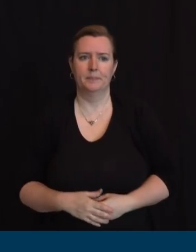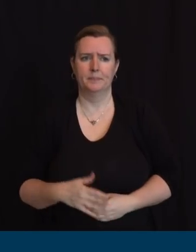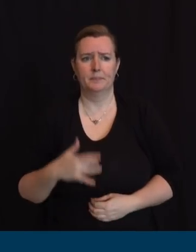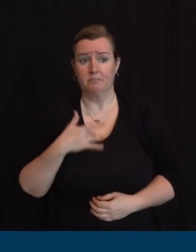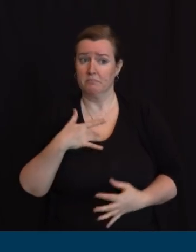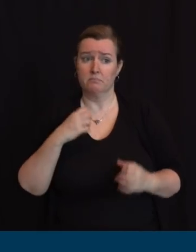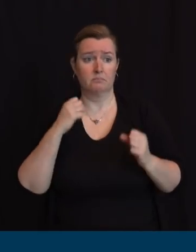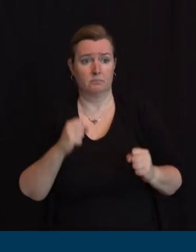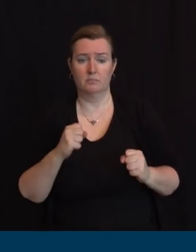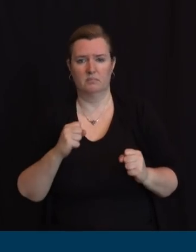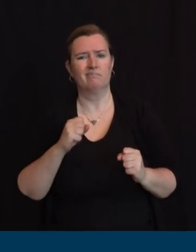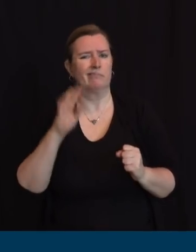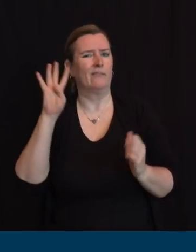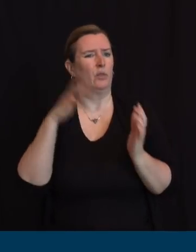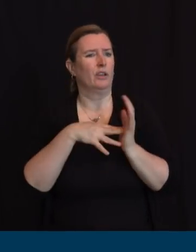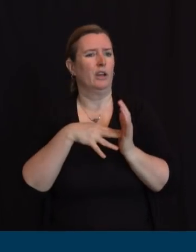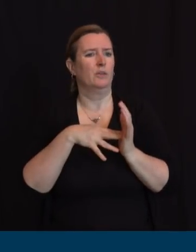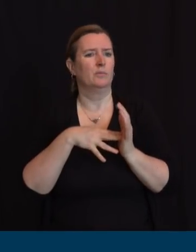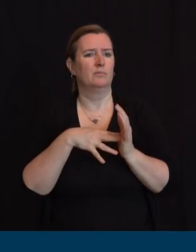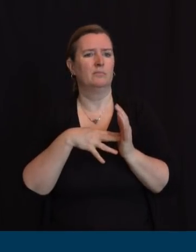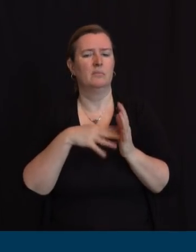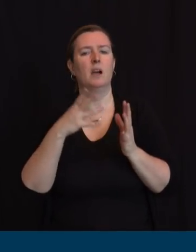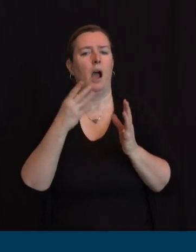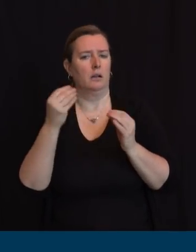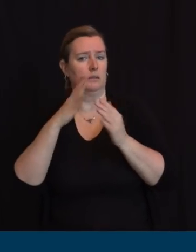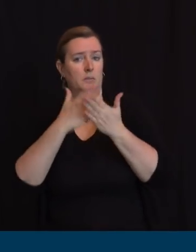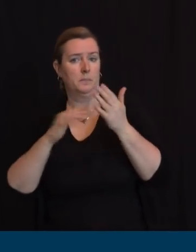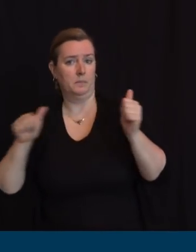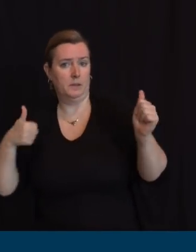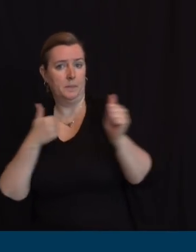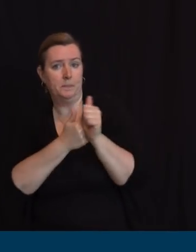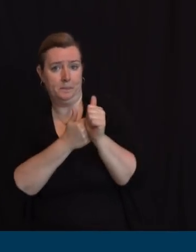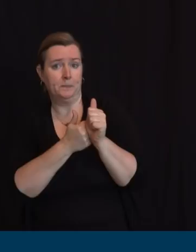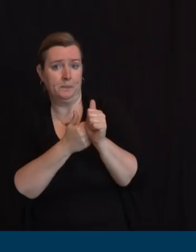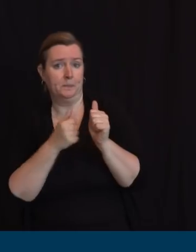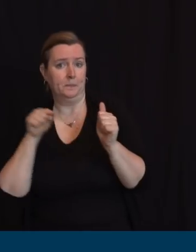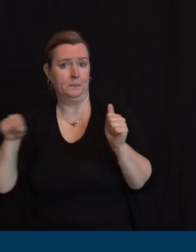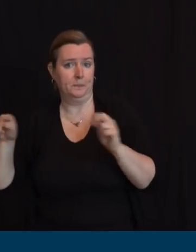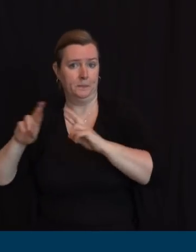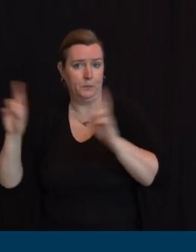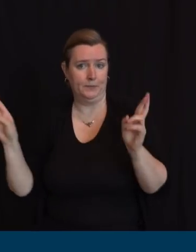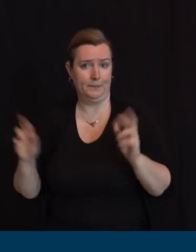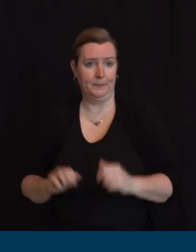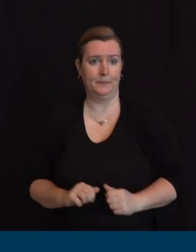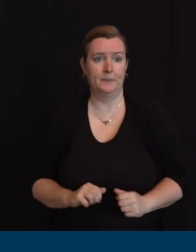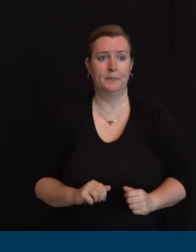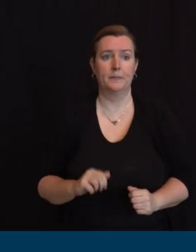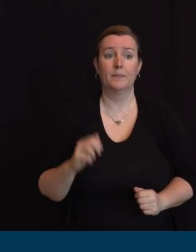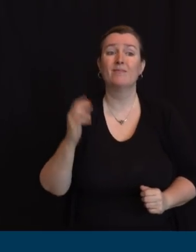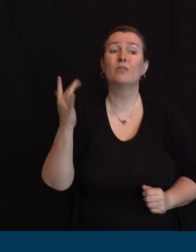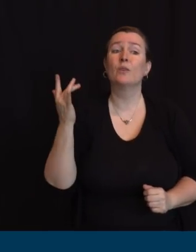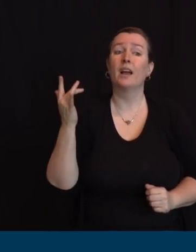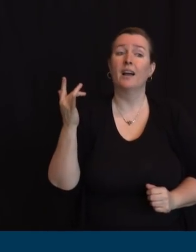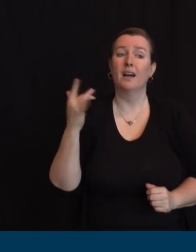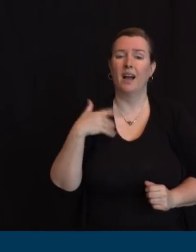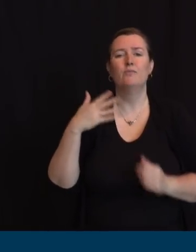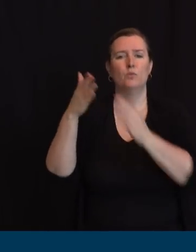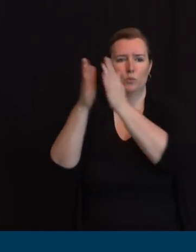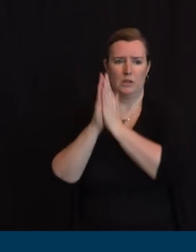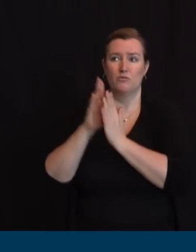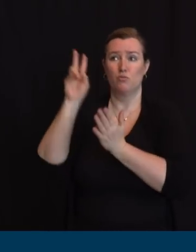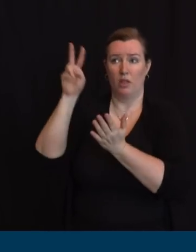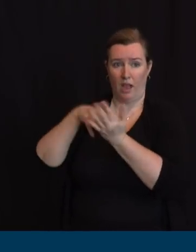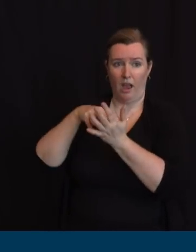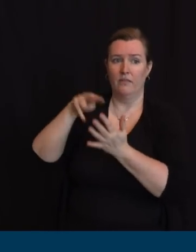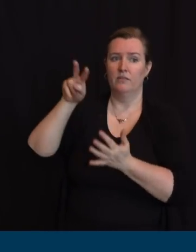at the present time that's why we requested the twenty-five hundred originally and at the present time we're still